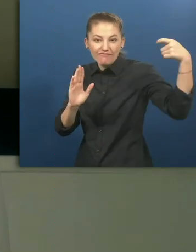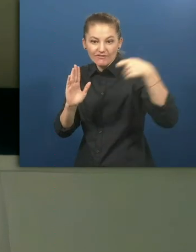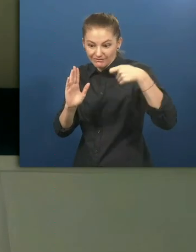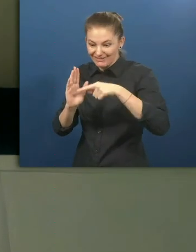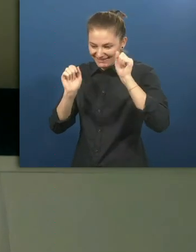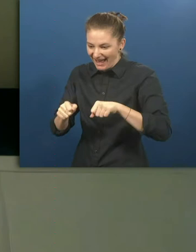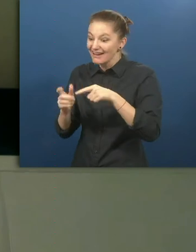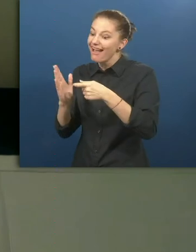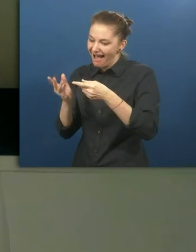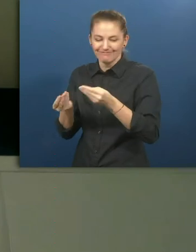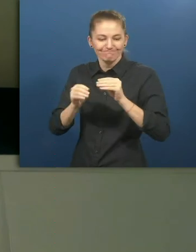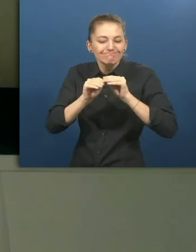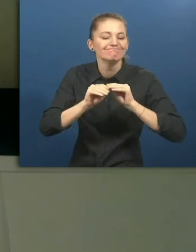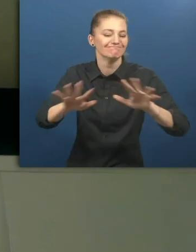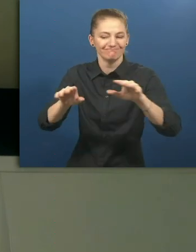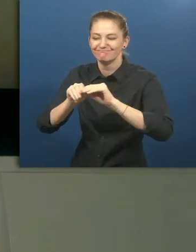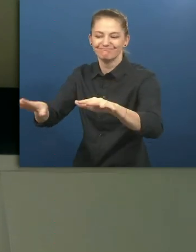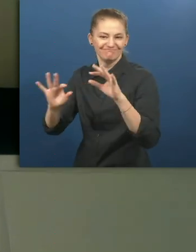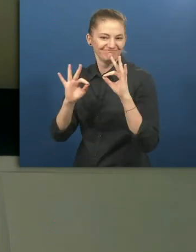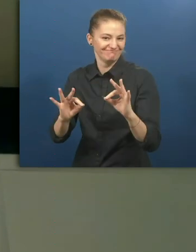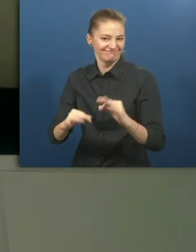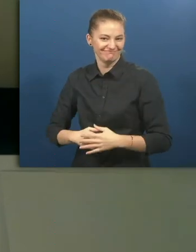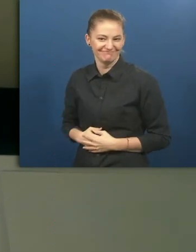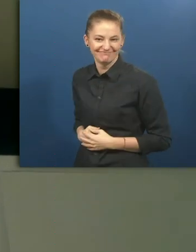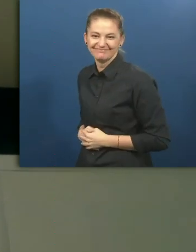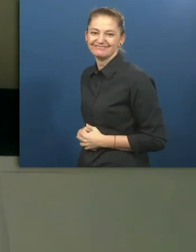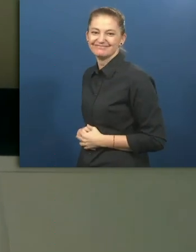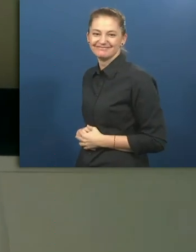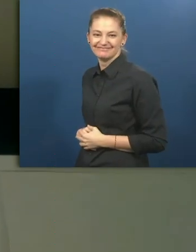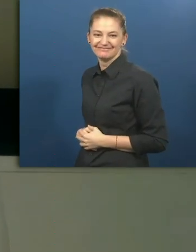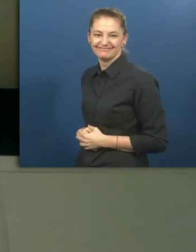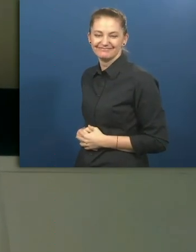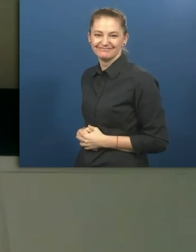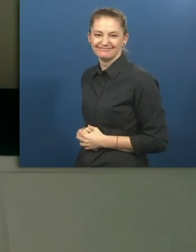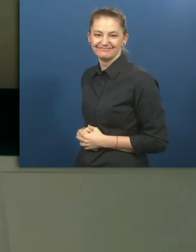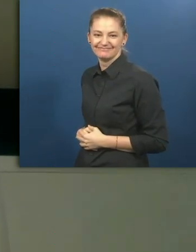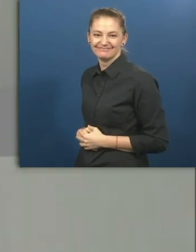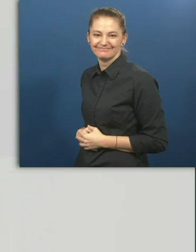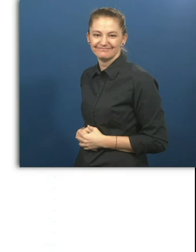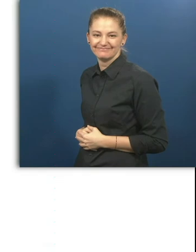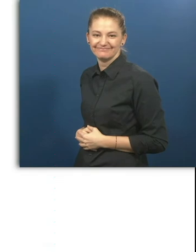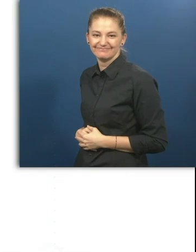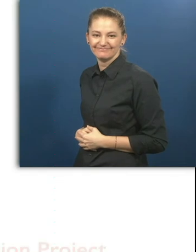but also into our development programming where we have private money that we can use to implement.